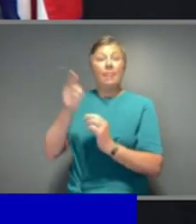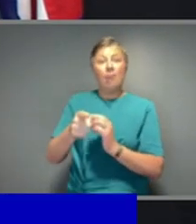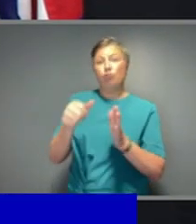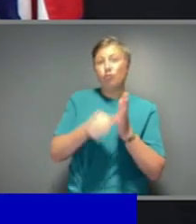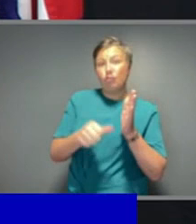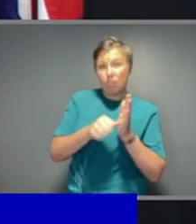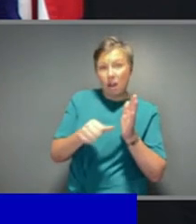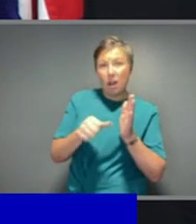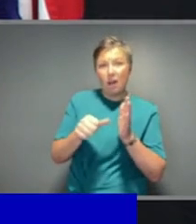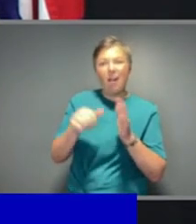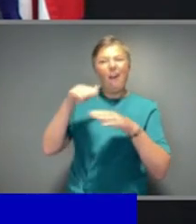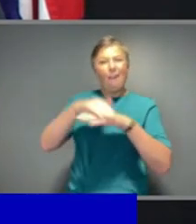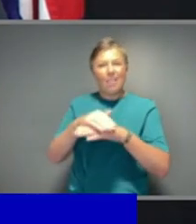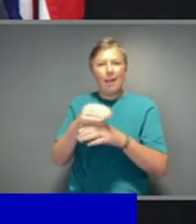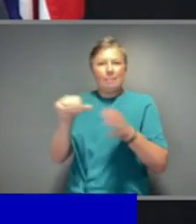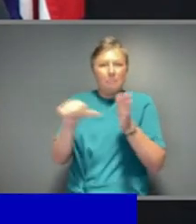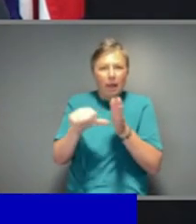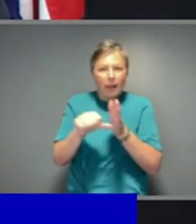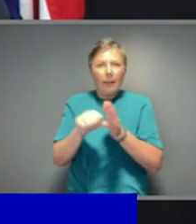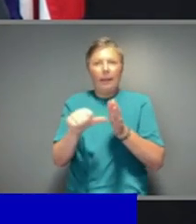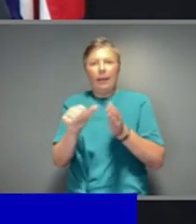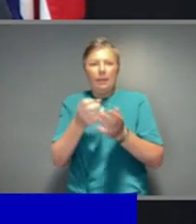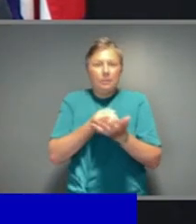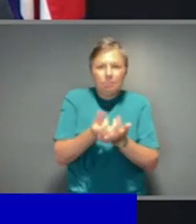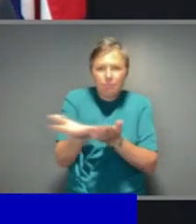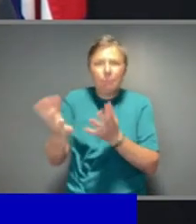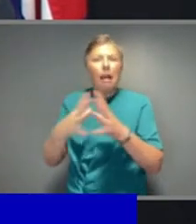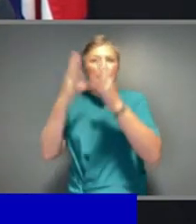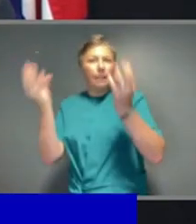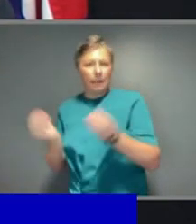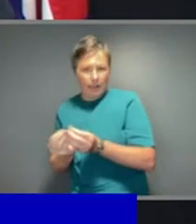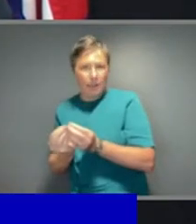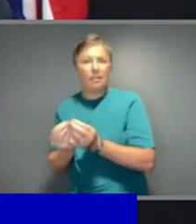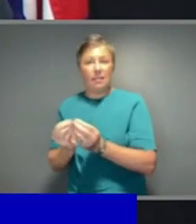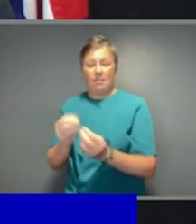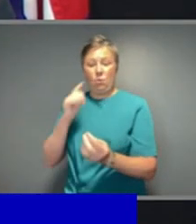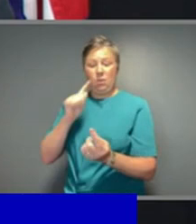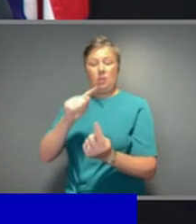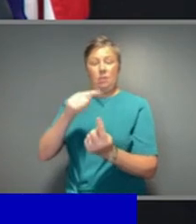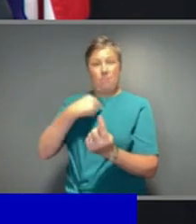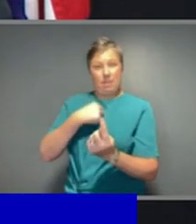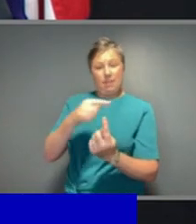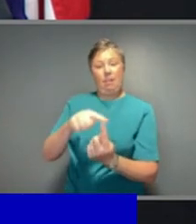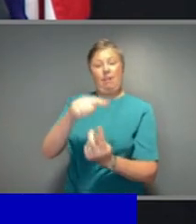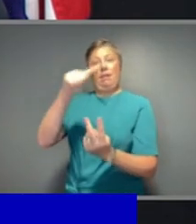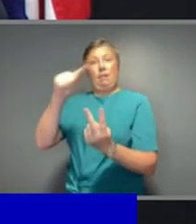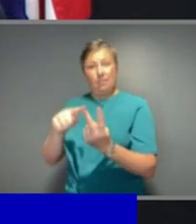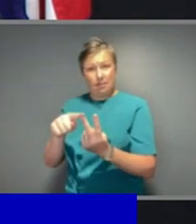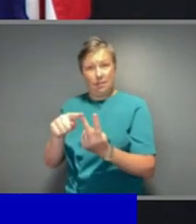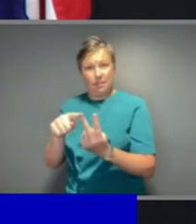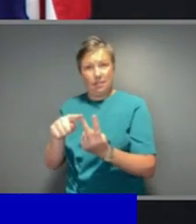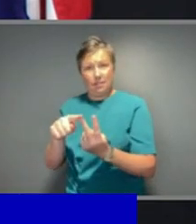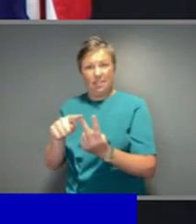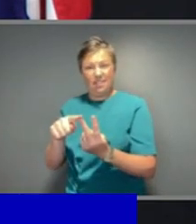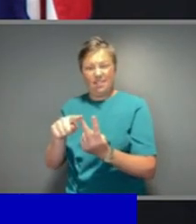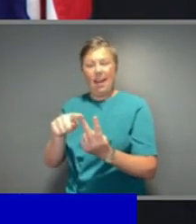received through the Treasury process that is aligned with the work that has been done with the Doherty Institute, and both General